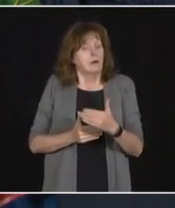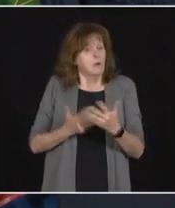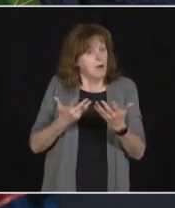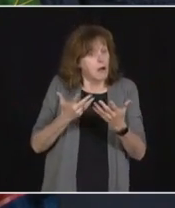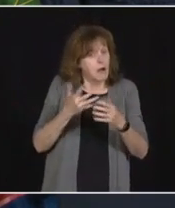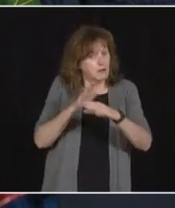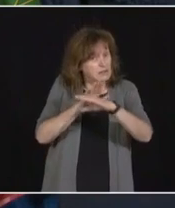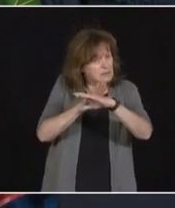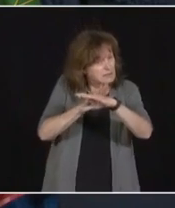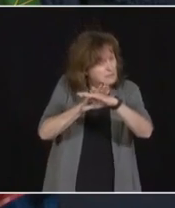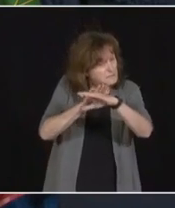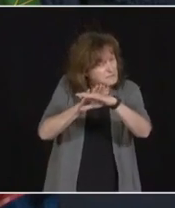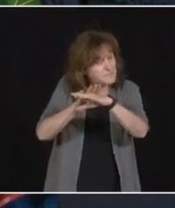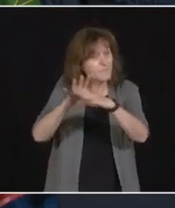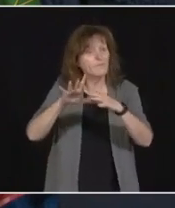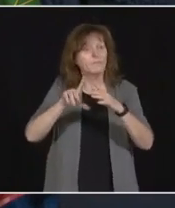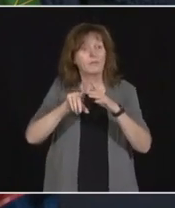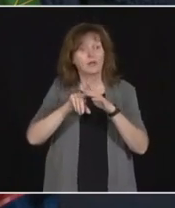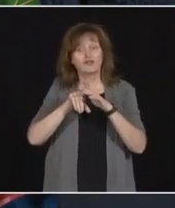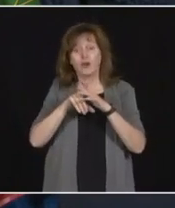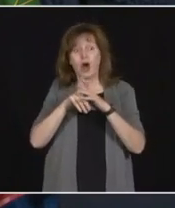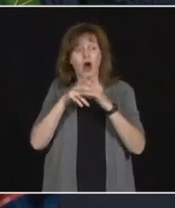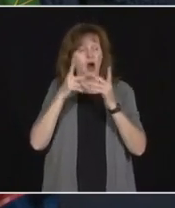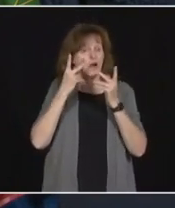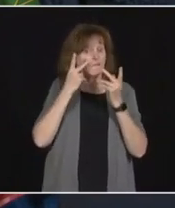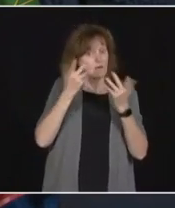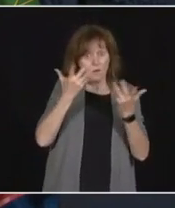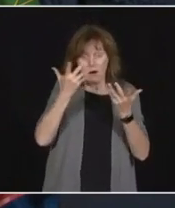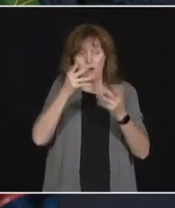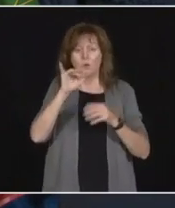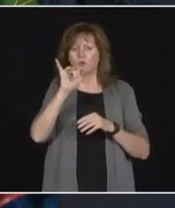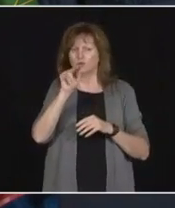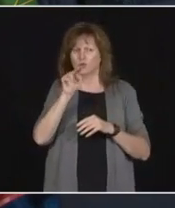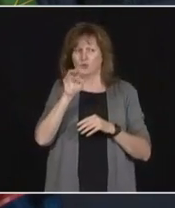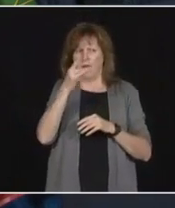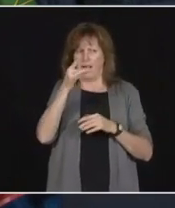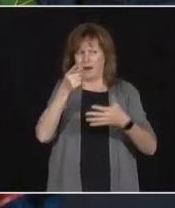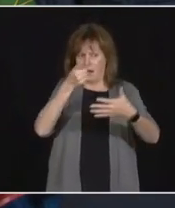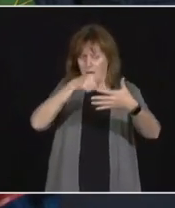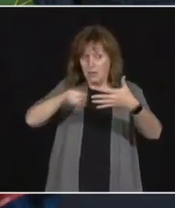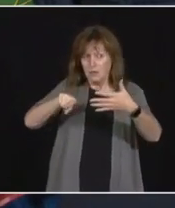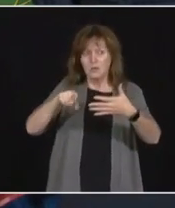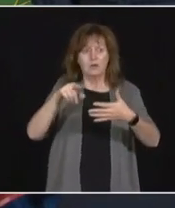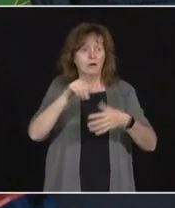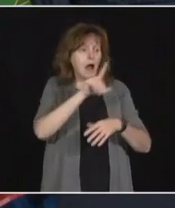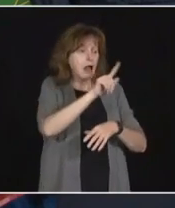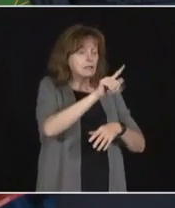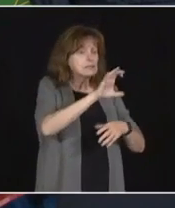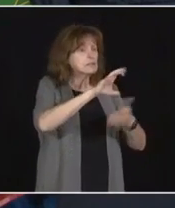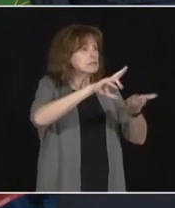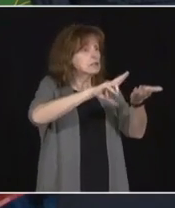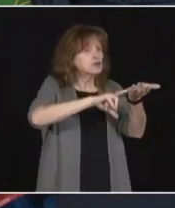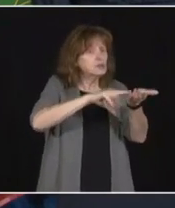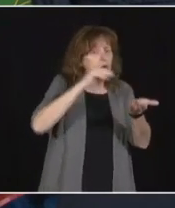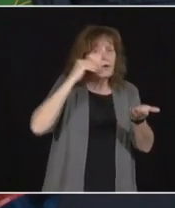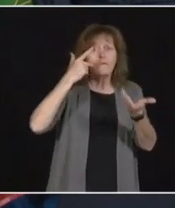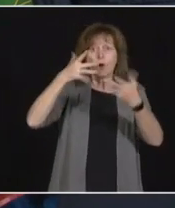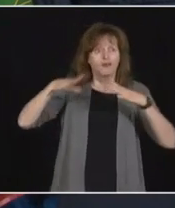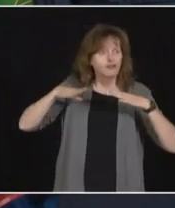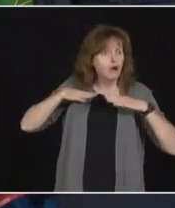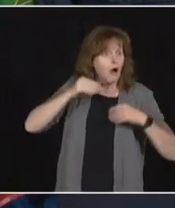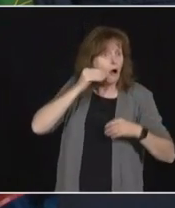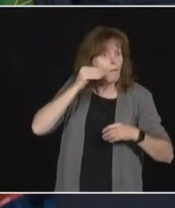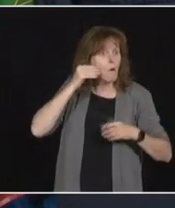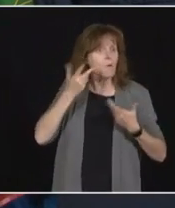18th. To long-term care homes. Retirement homes. Group homes. And other congregate living settings.